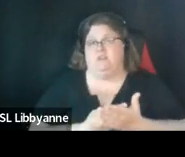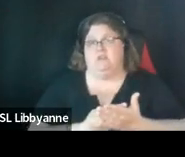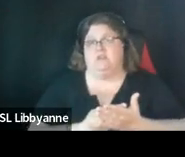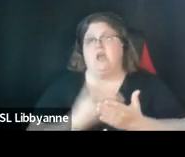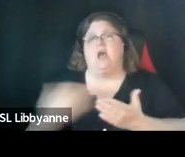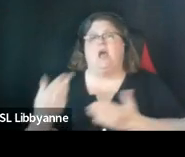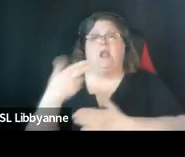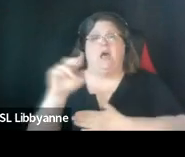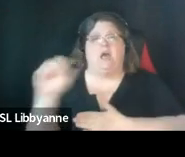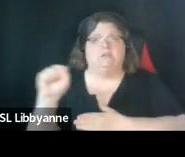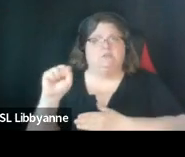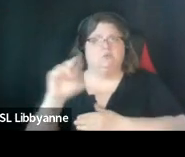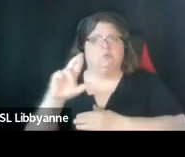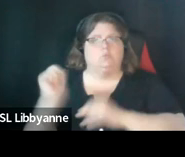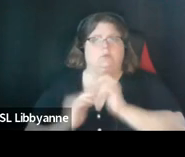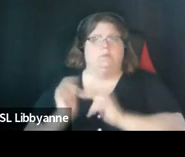school redesign